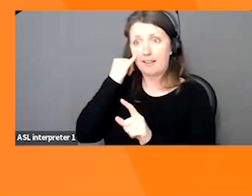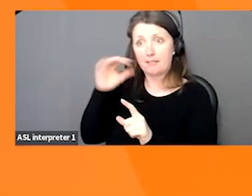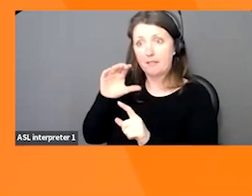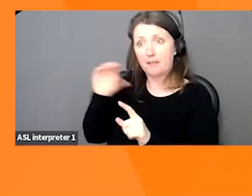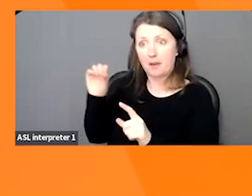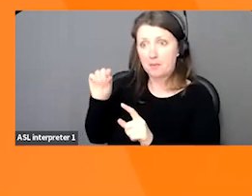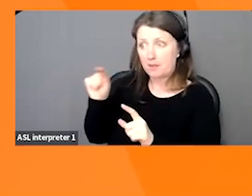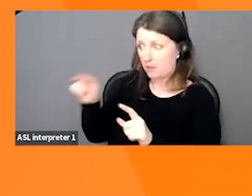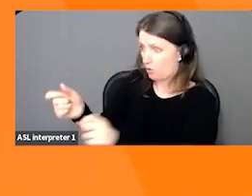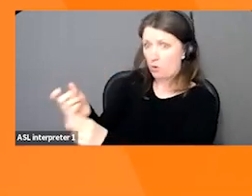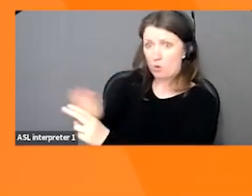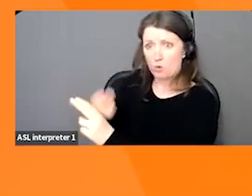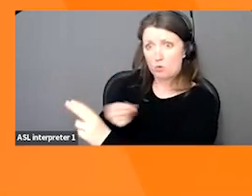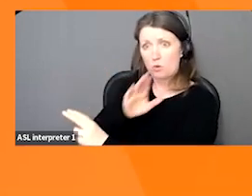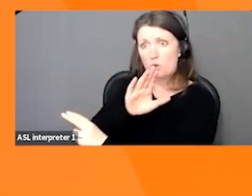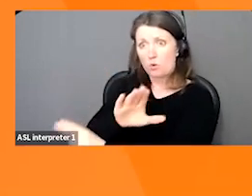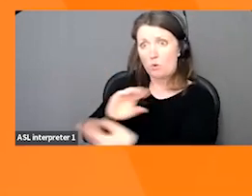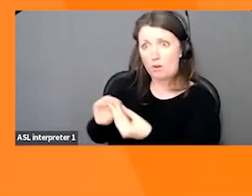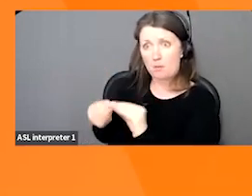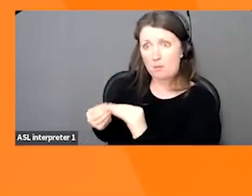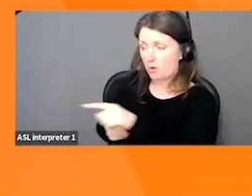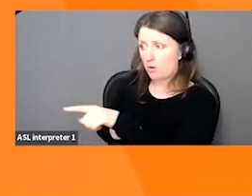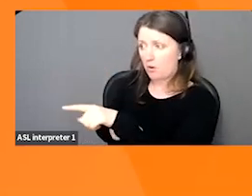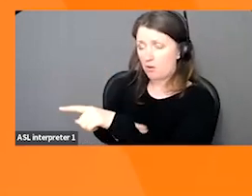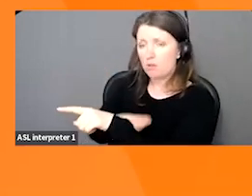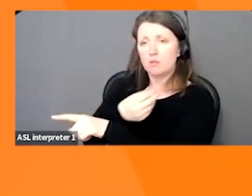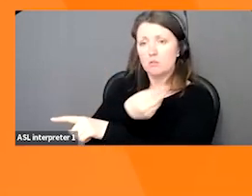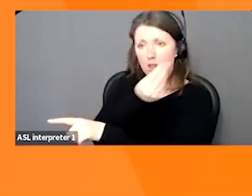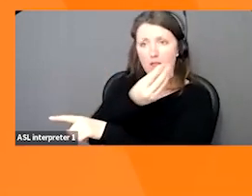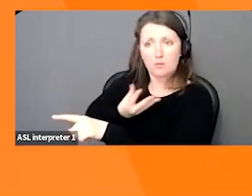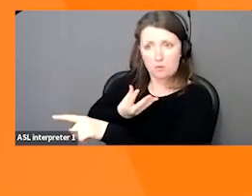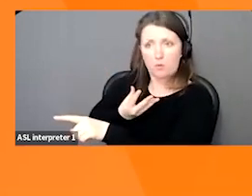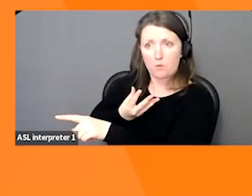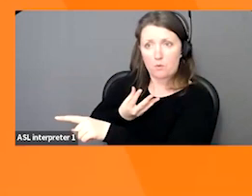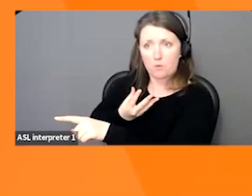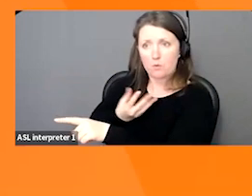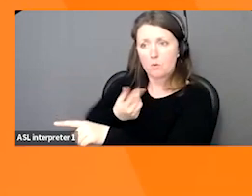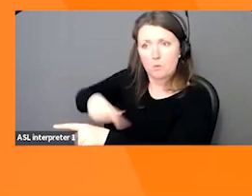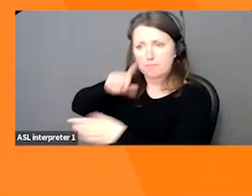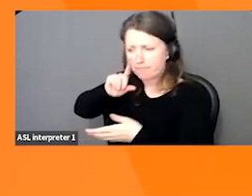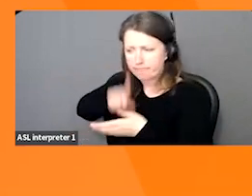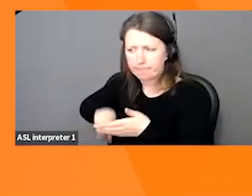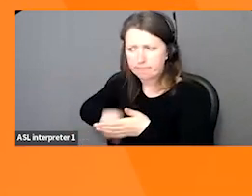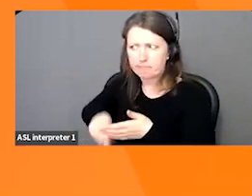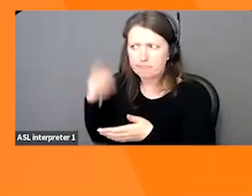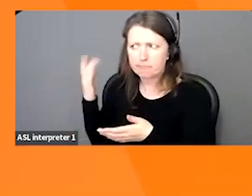to us. And we could do some research as to why, but that technically is